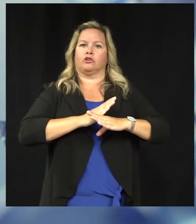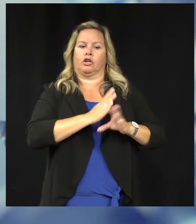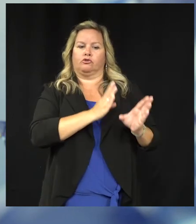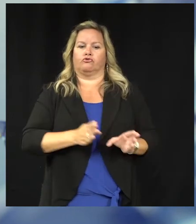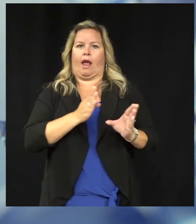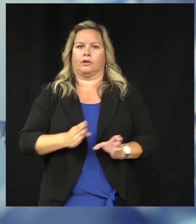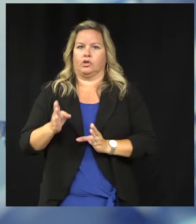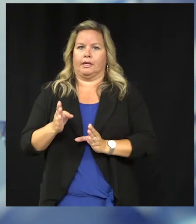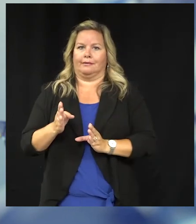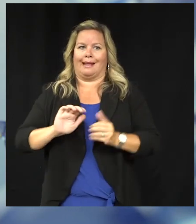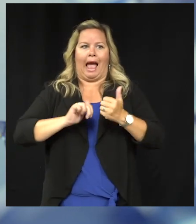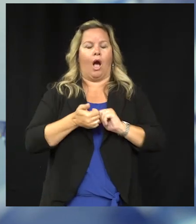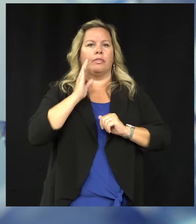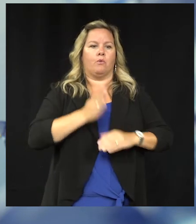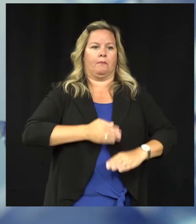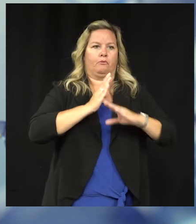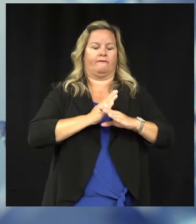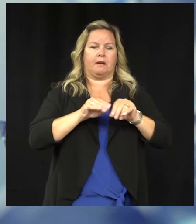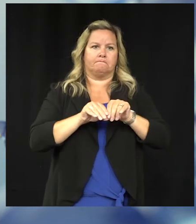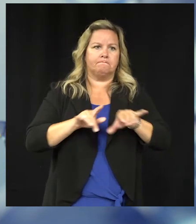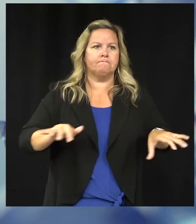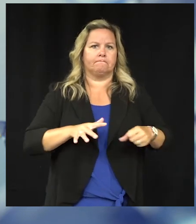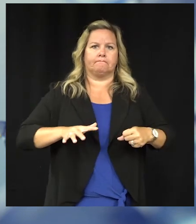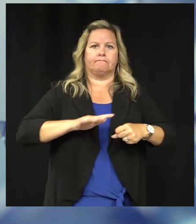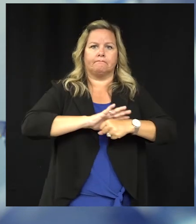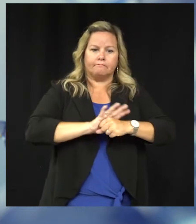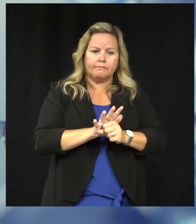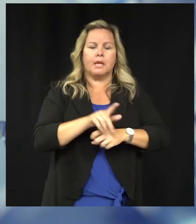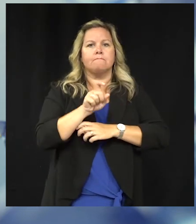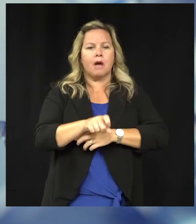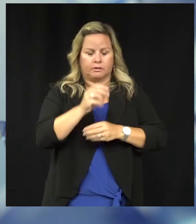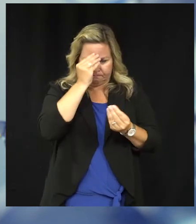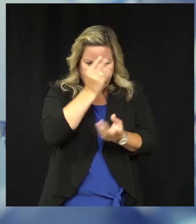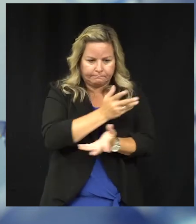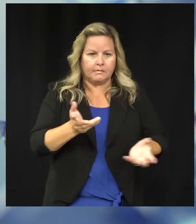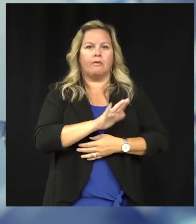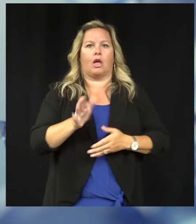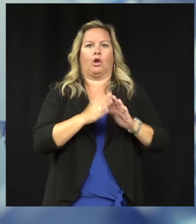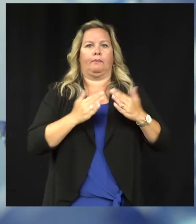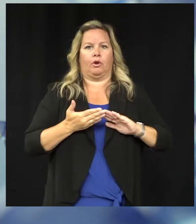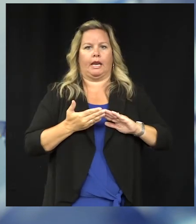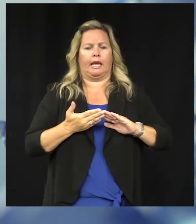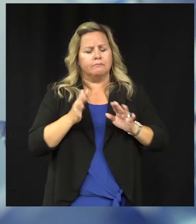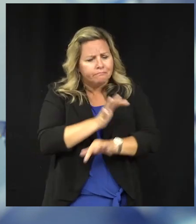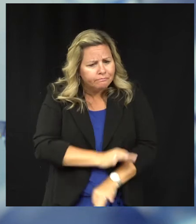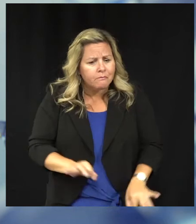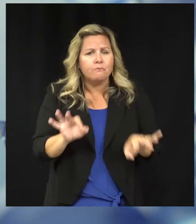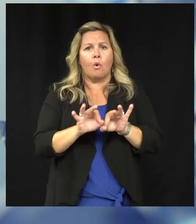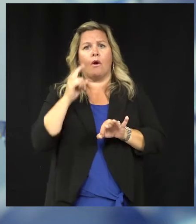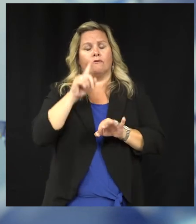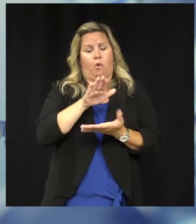website and other publicly accessible areas it's important for us and for the schools that people in the community